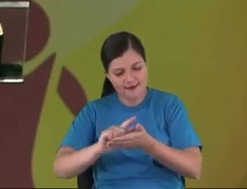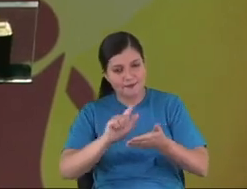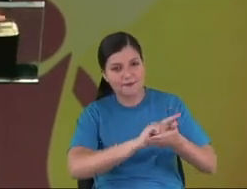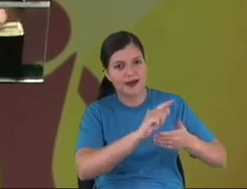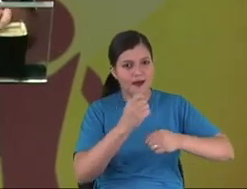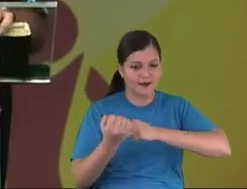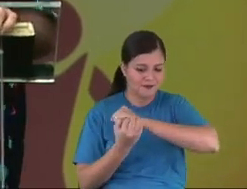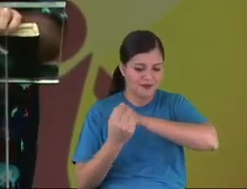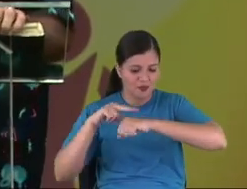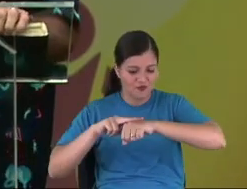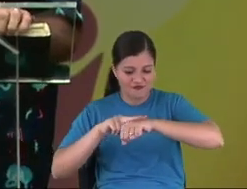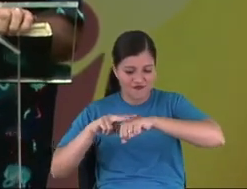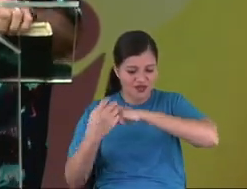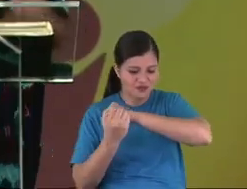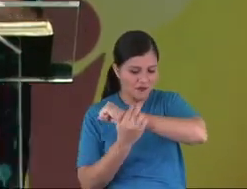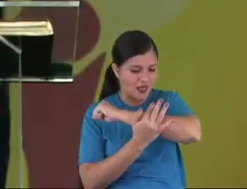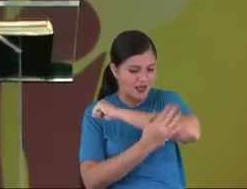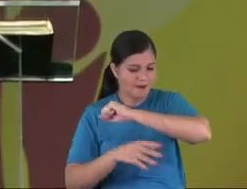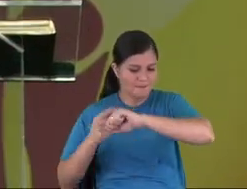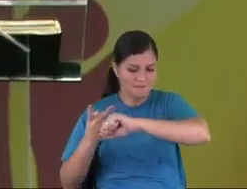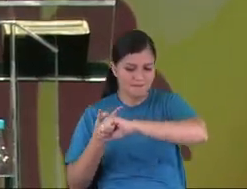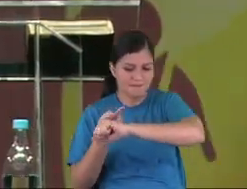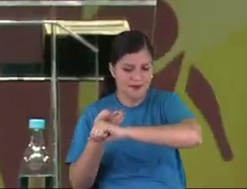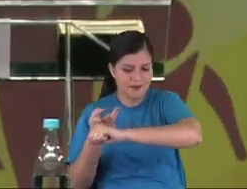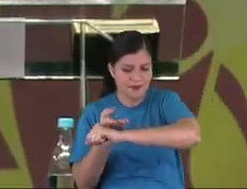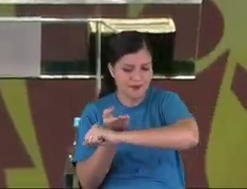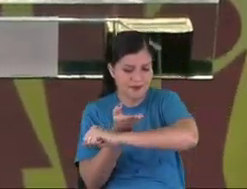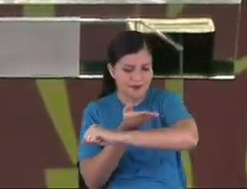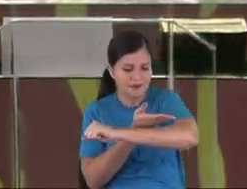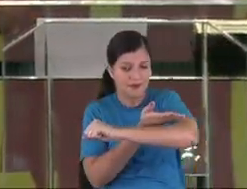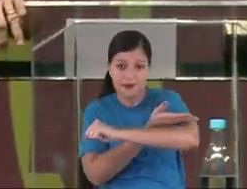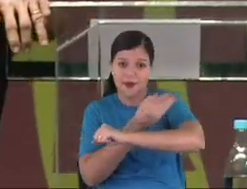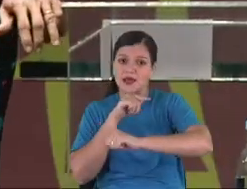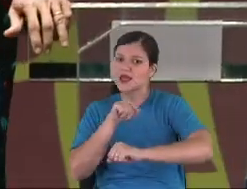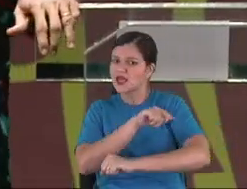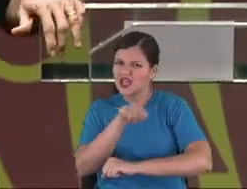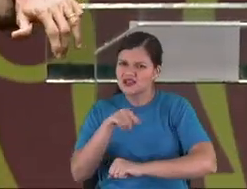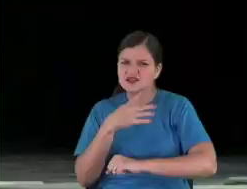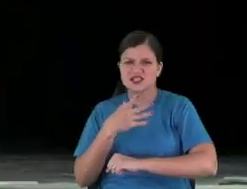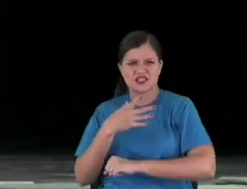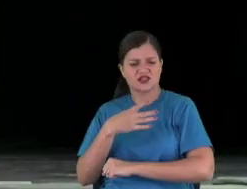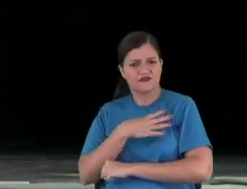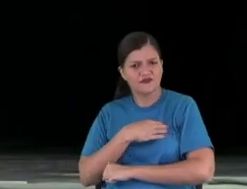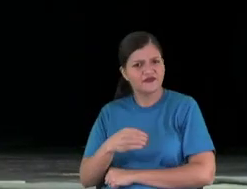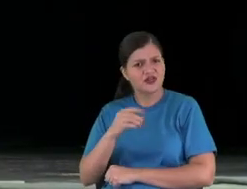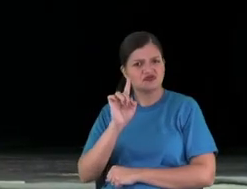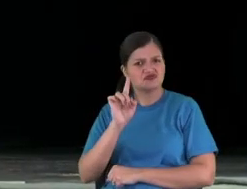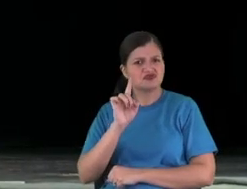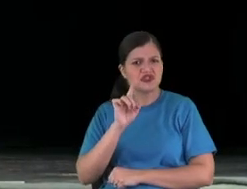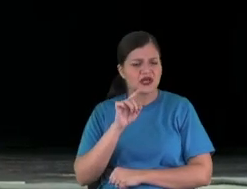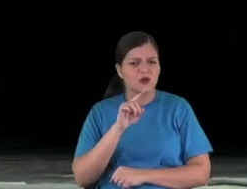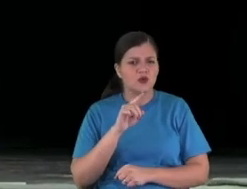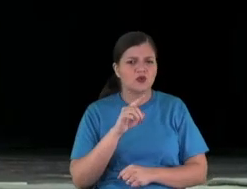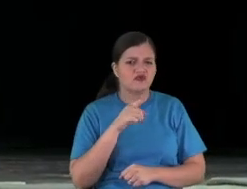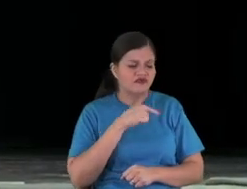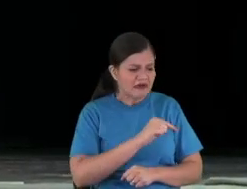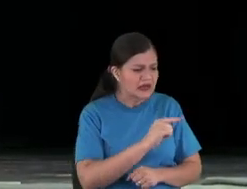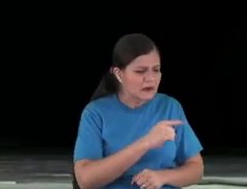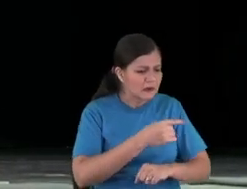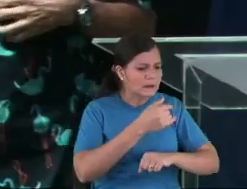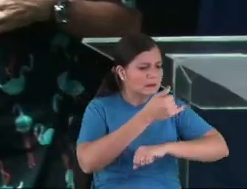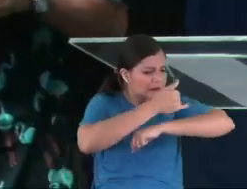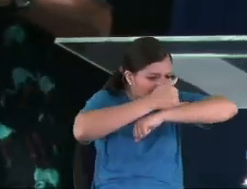to cut the ground, to wash the house. They don't get involved